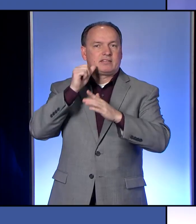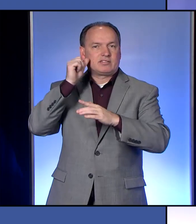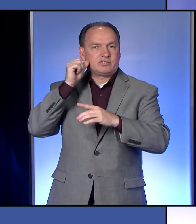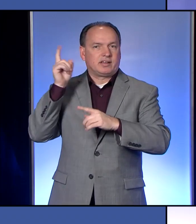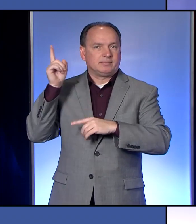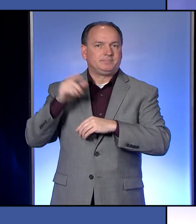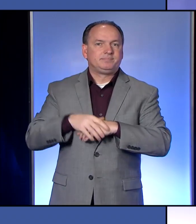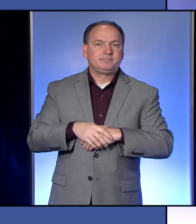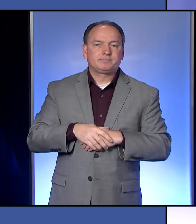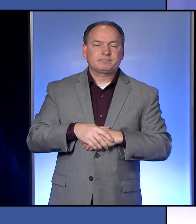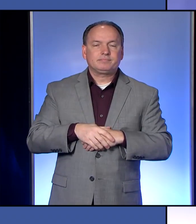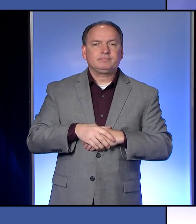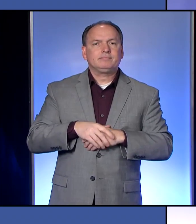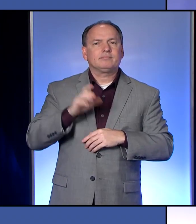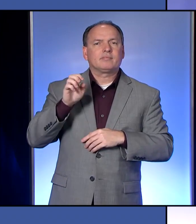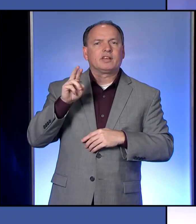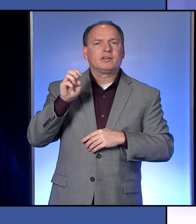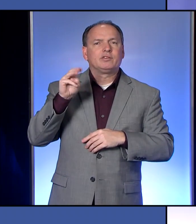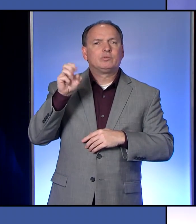Erie news now.